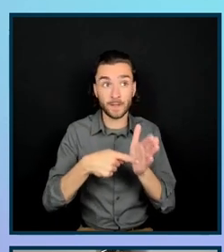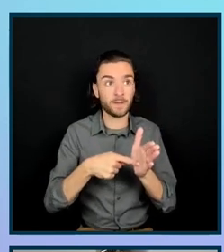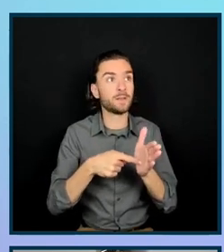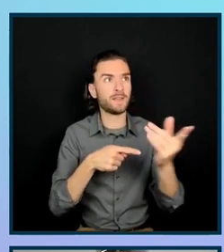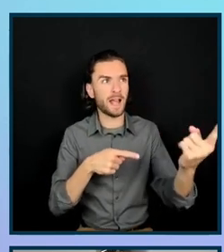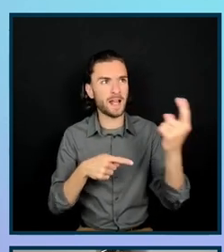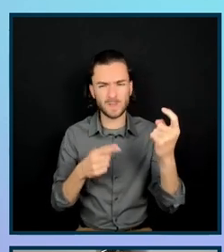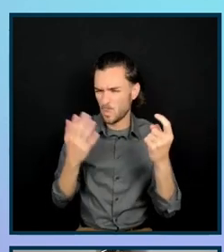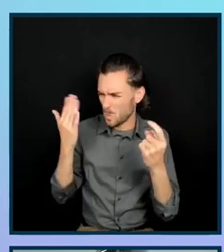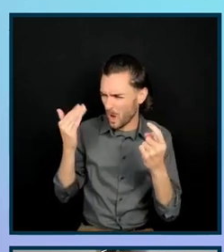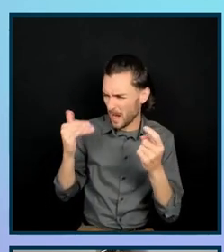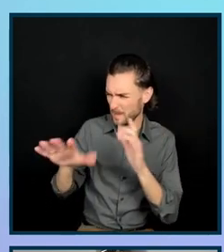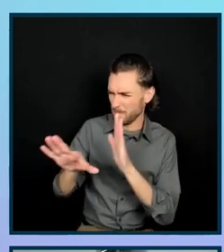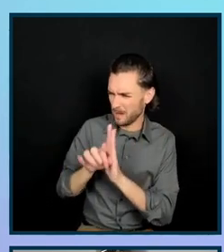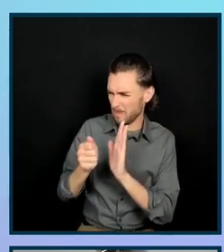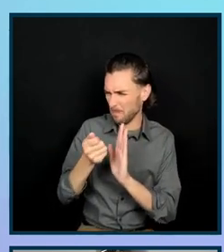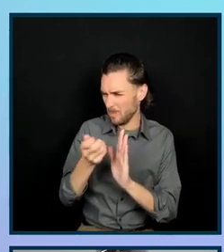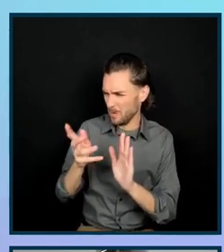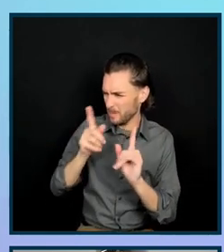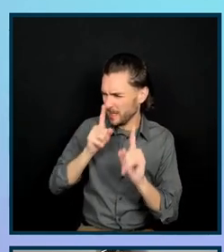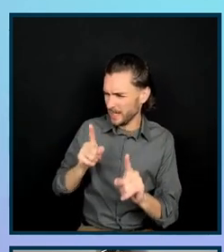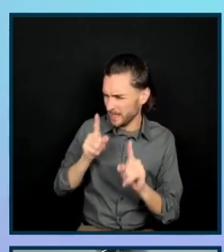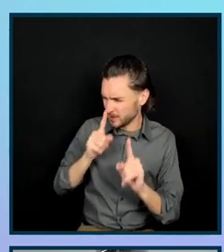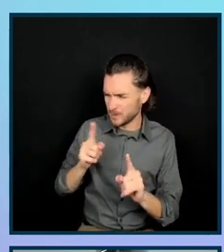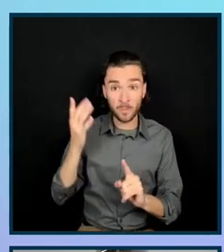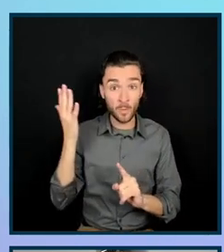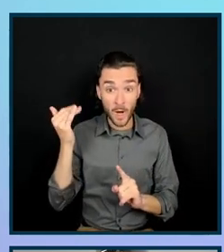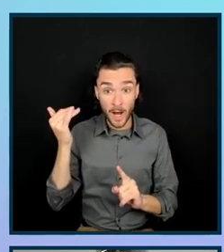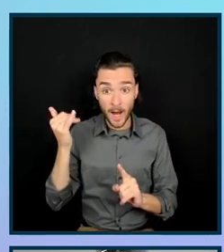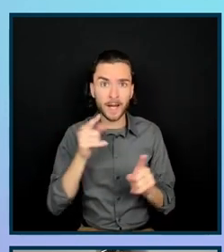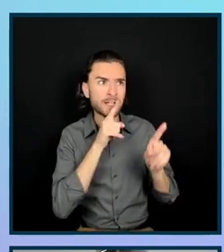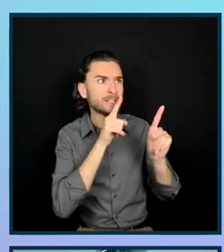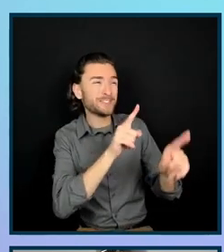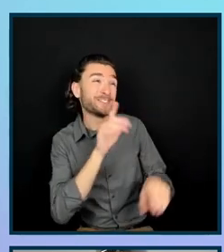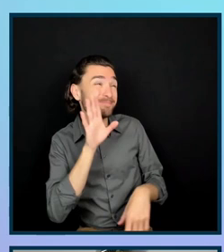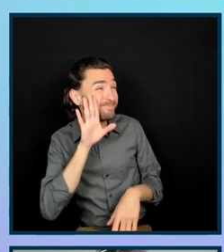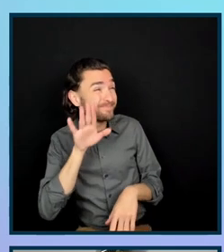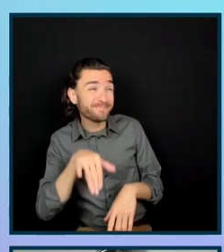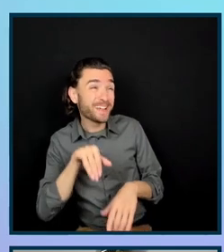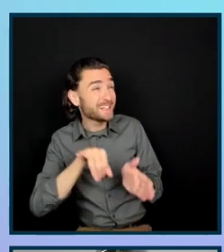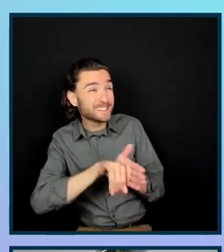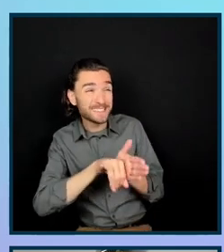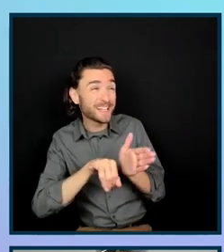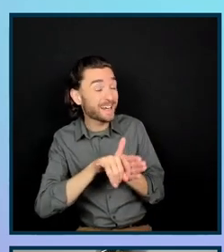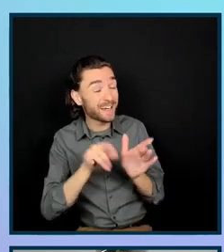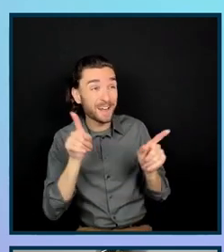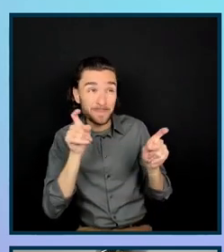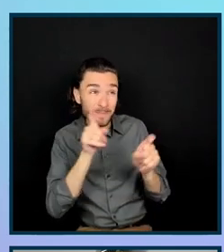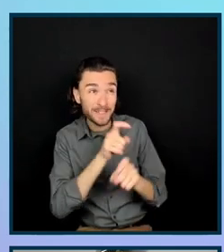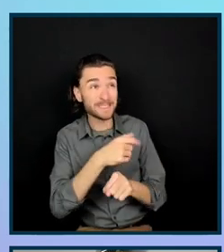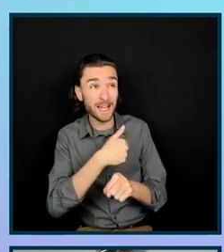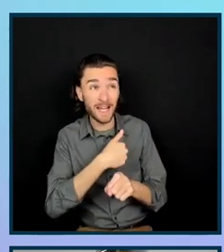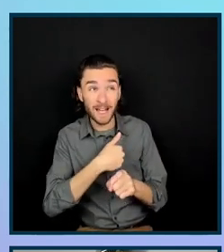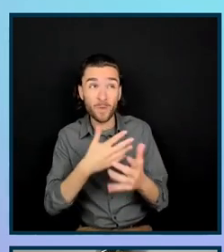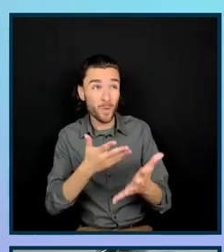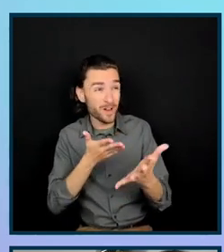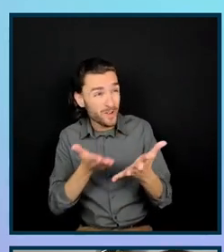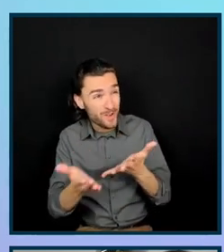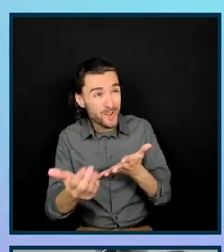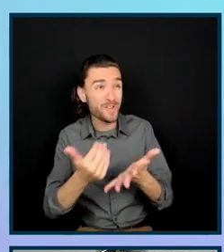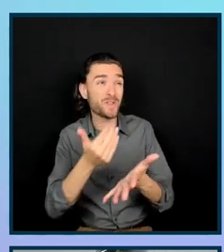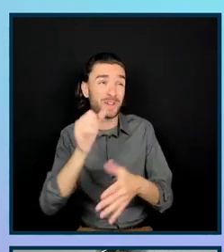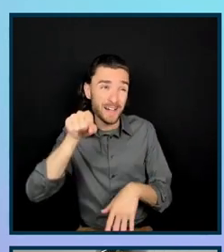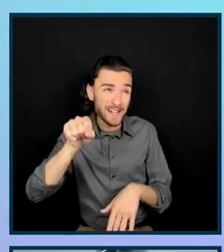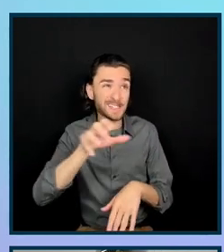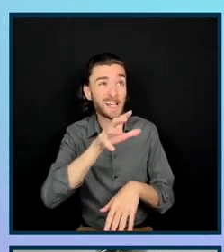answer in each question? That's because we want to honor that identity is complex. Again, we want to be as exhaustive as possible, but also